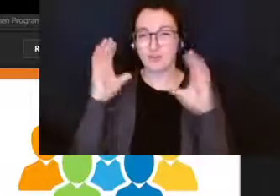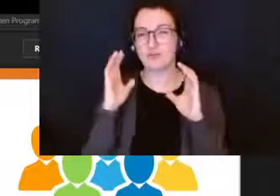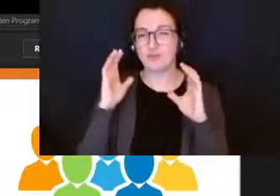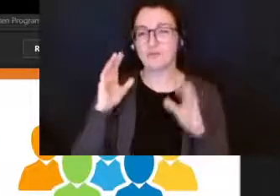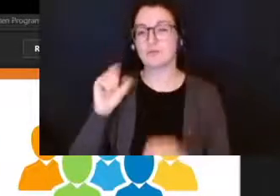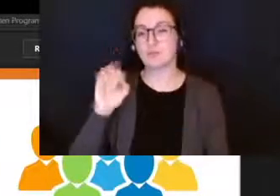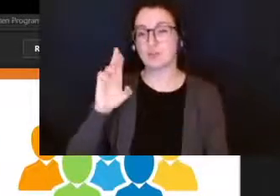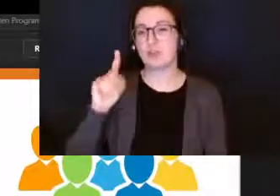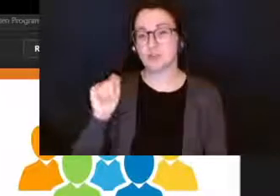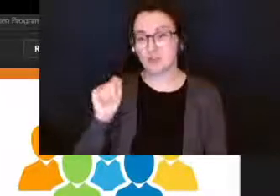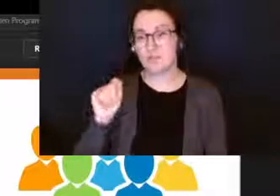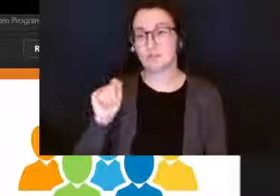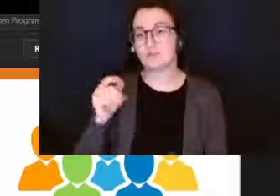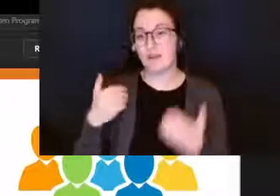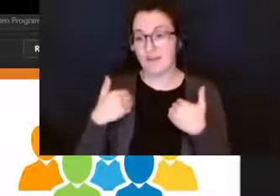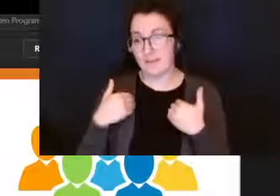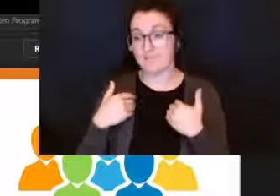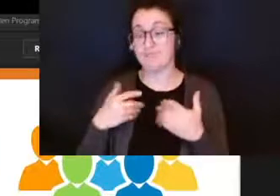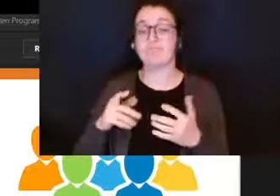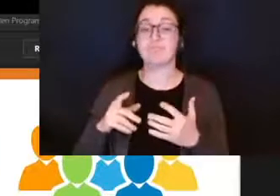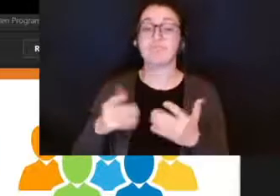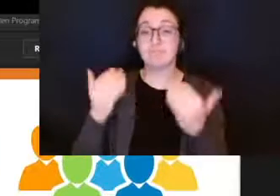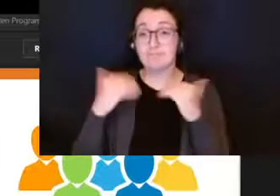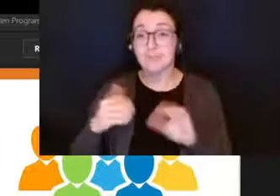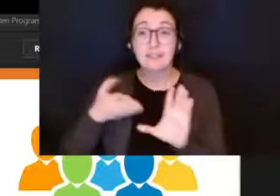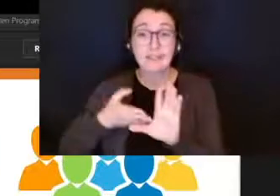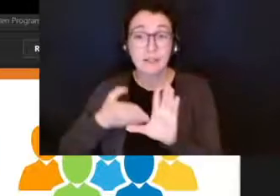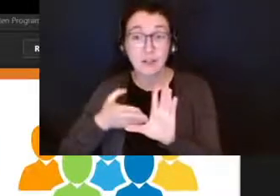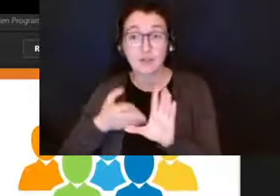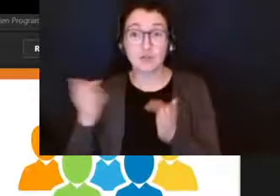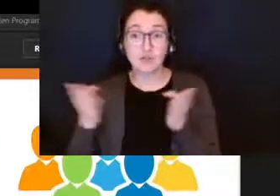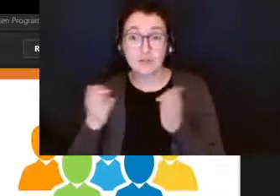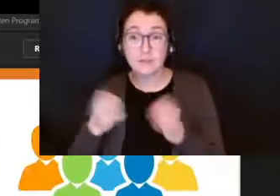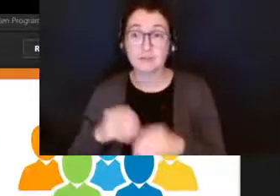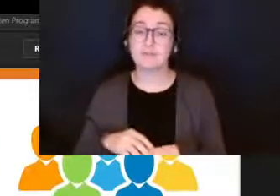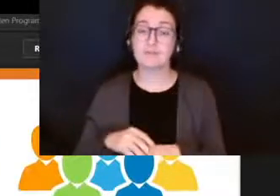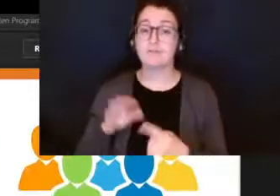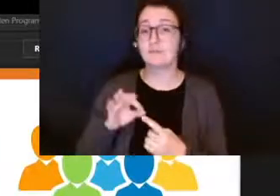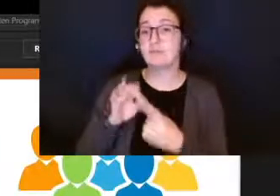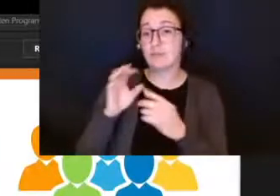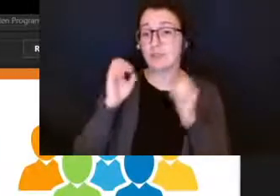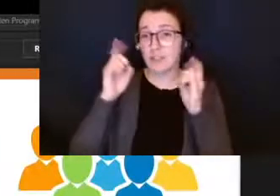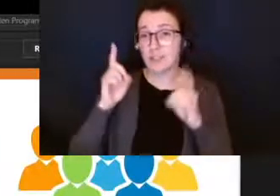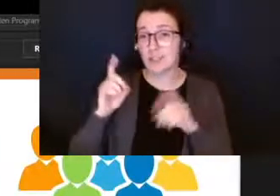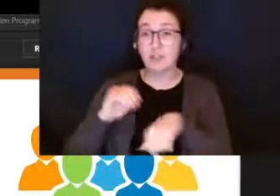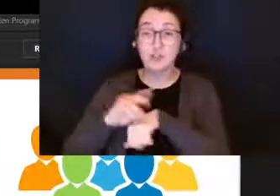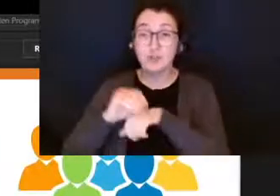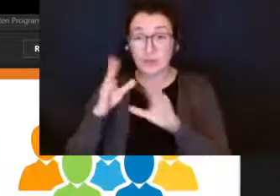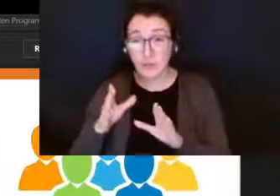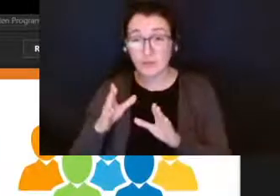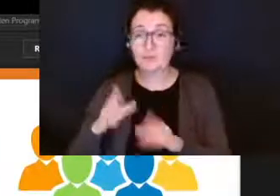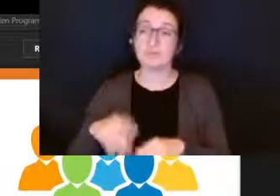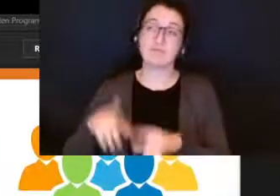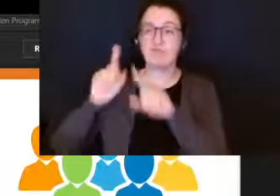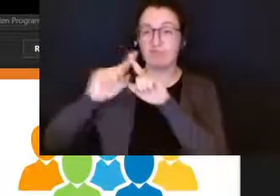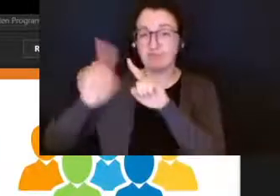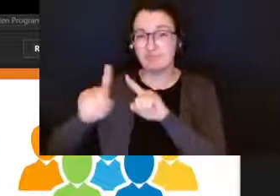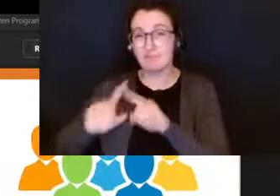services psychological services excuse me social workers against beckett consultants and speech and language pathologists